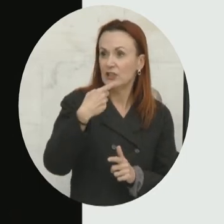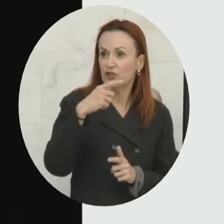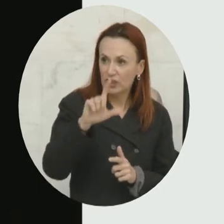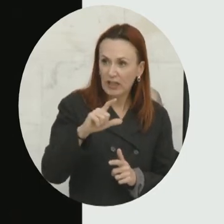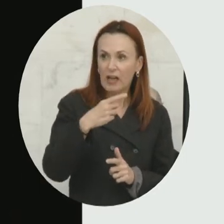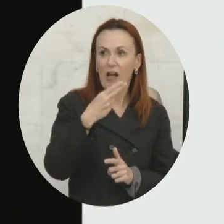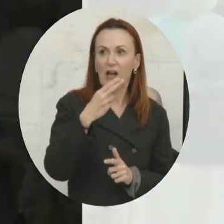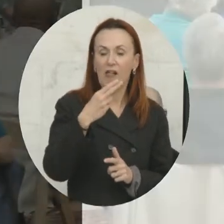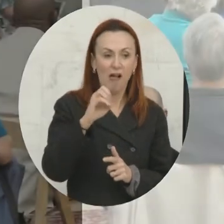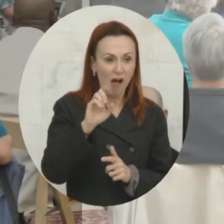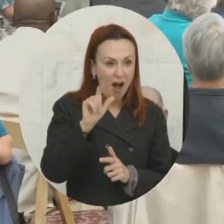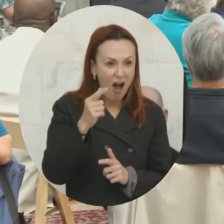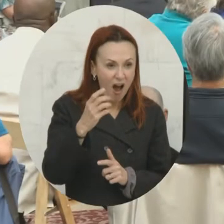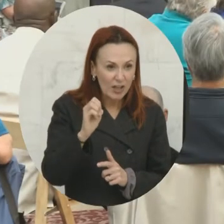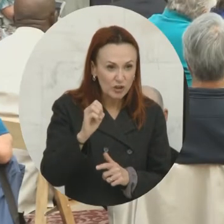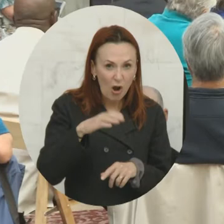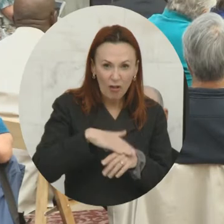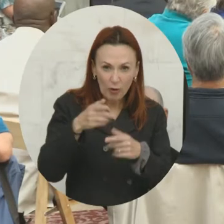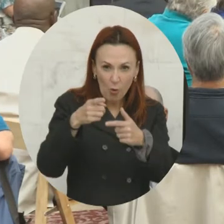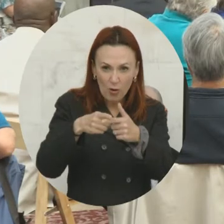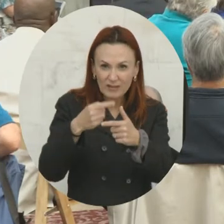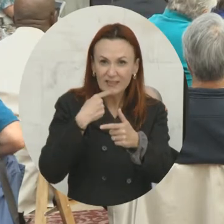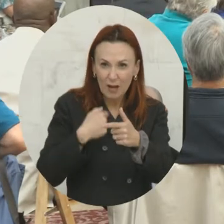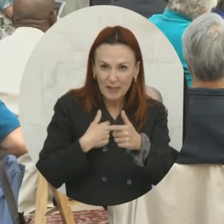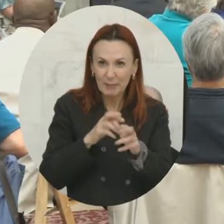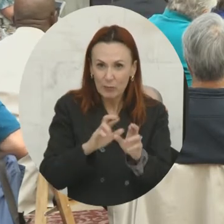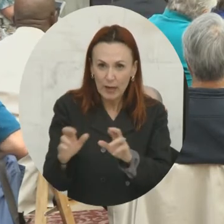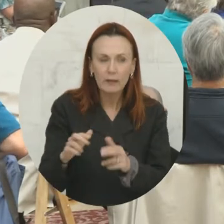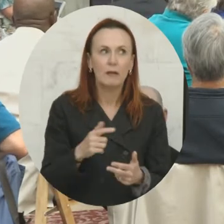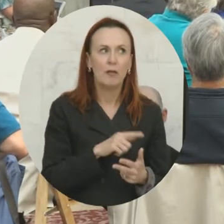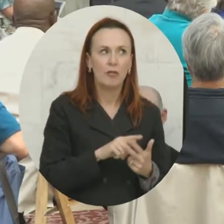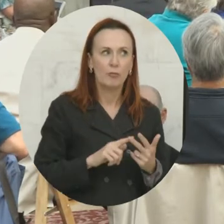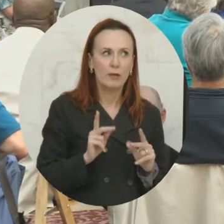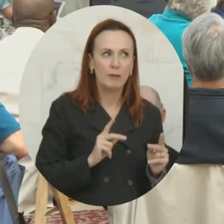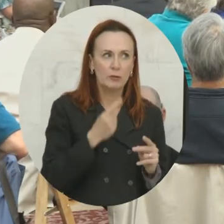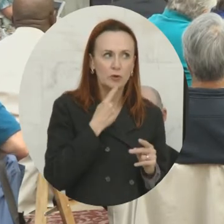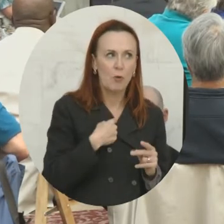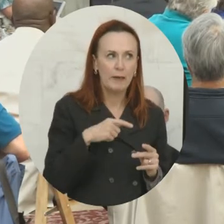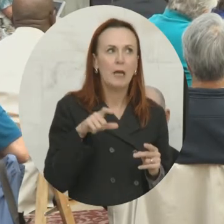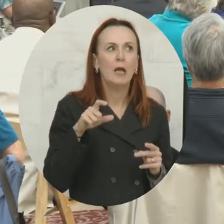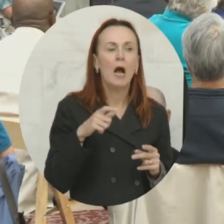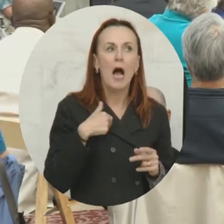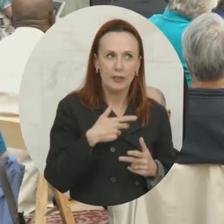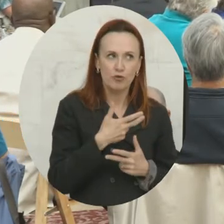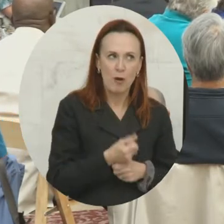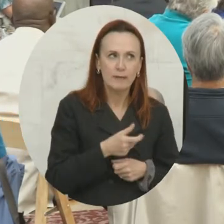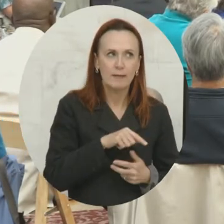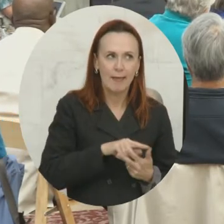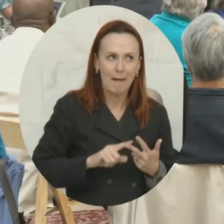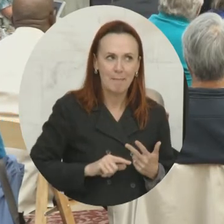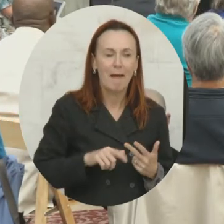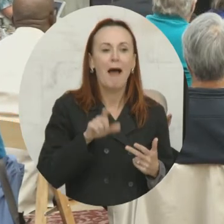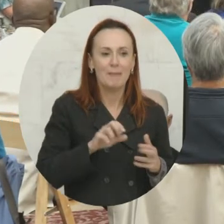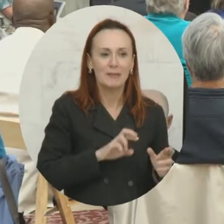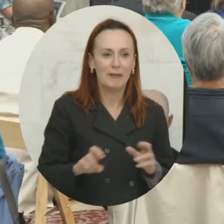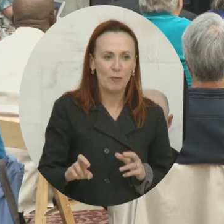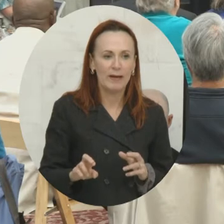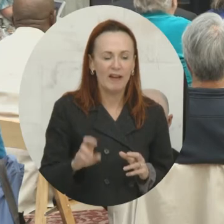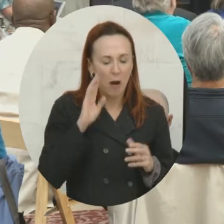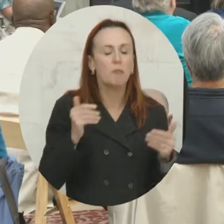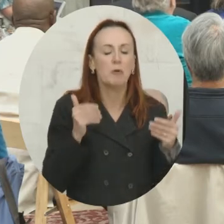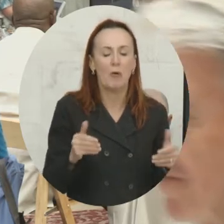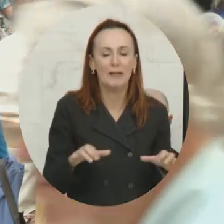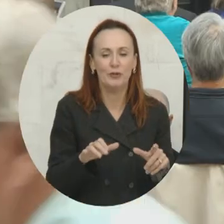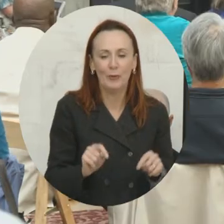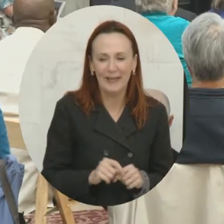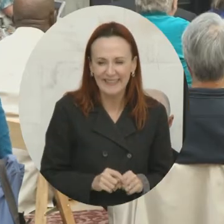ready, the science has shown there's an 80% chance that they'll be likely to get ready. Now, having the Bayview YMCA at the table is amazing. Why? Because 3